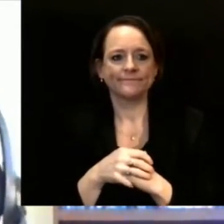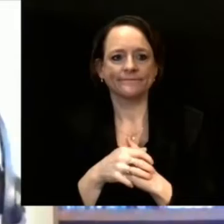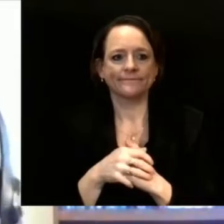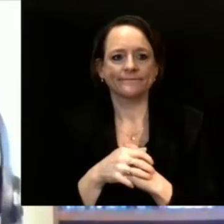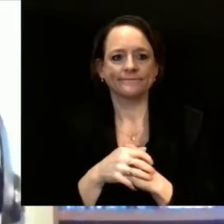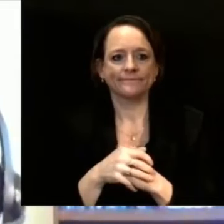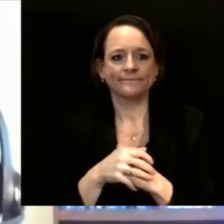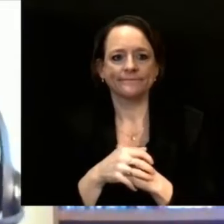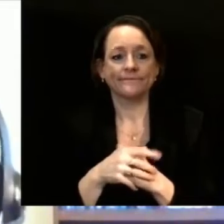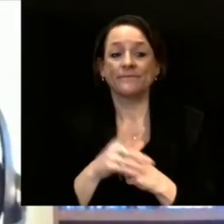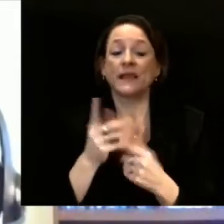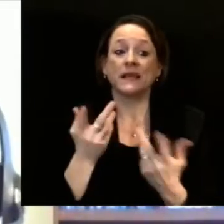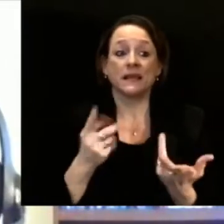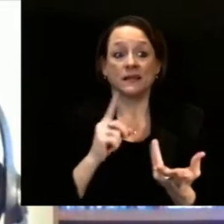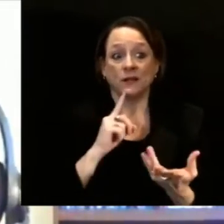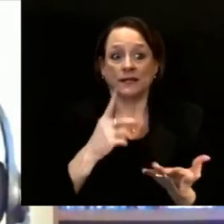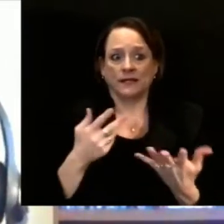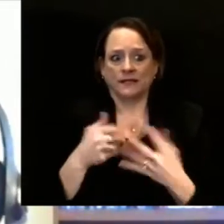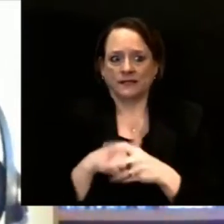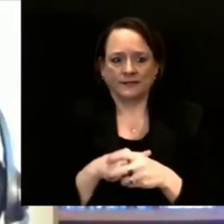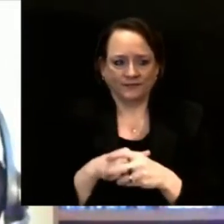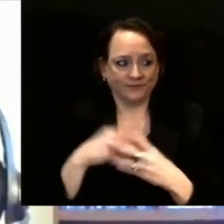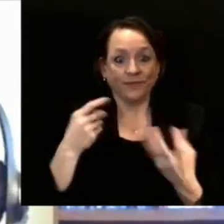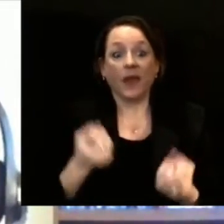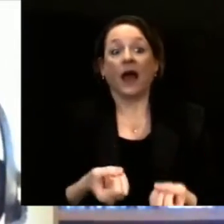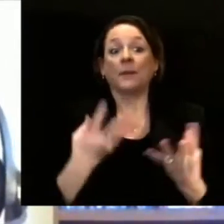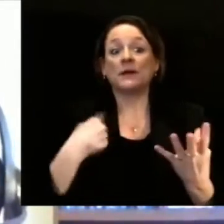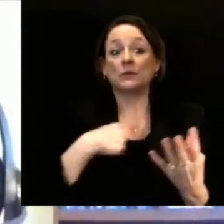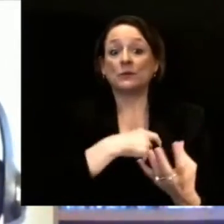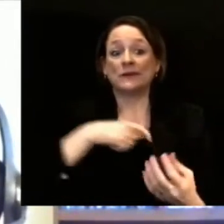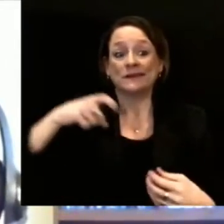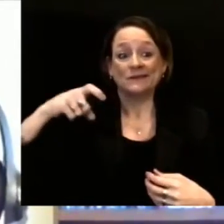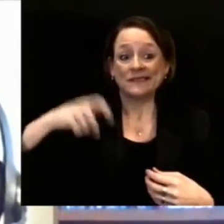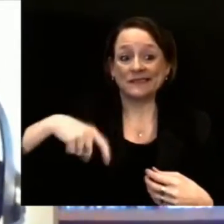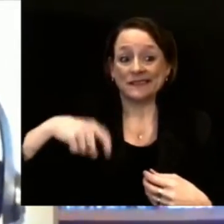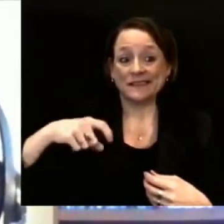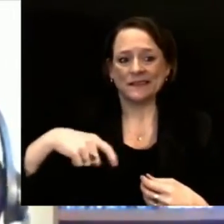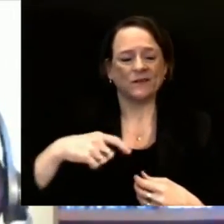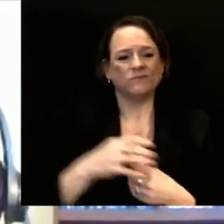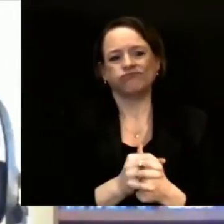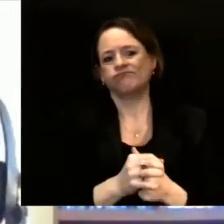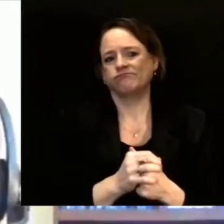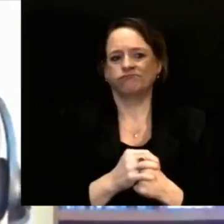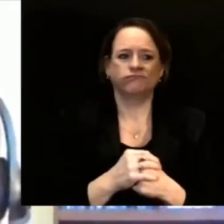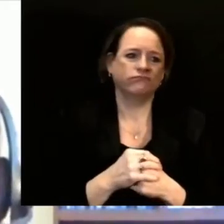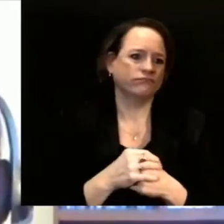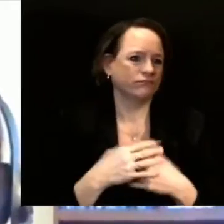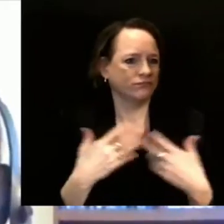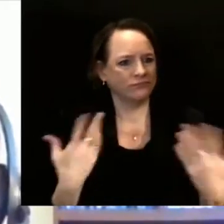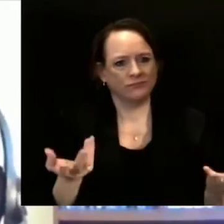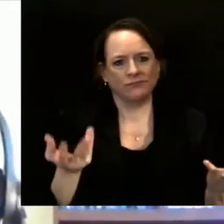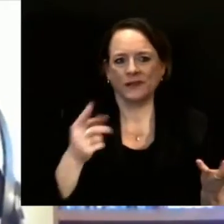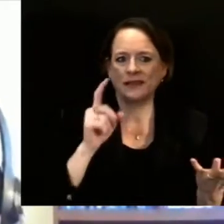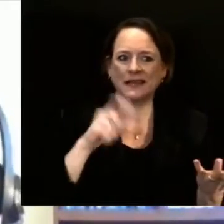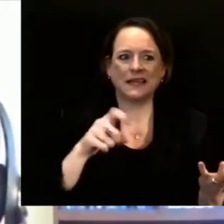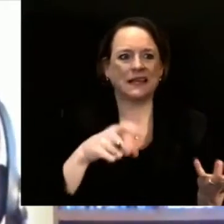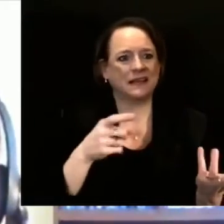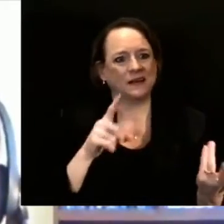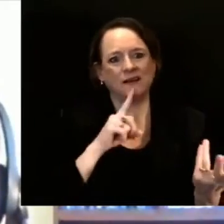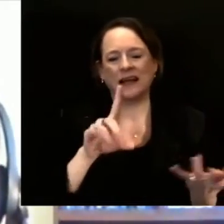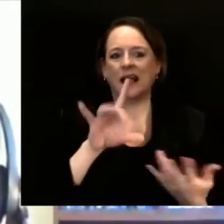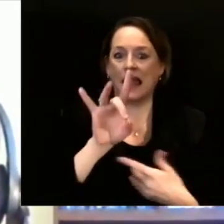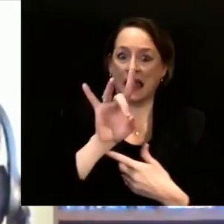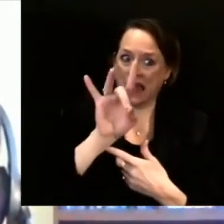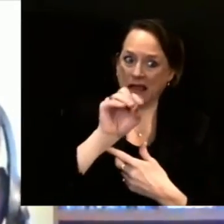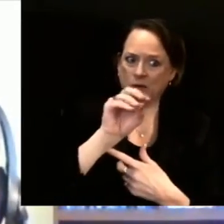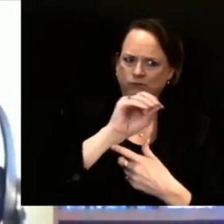we would love to have 80% coverage by the end of June. That would be a six-month period of rolling out